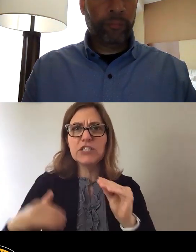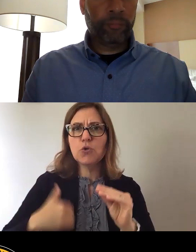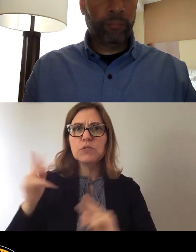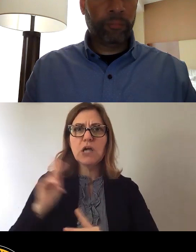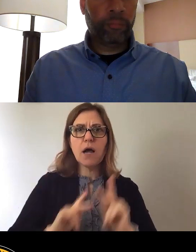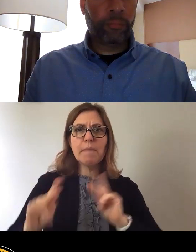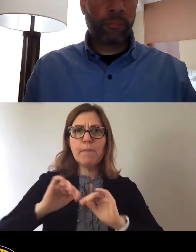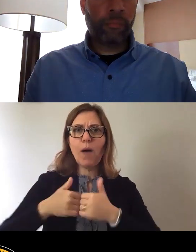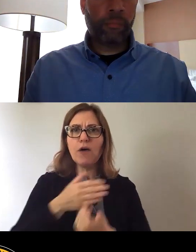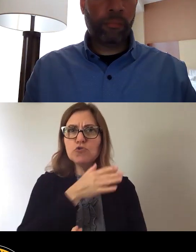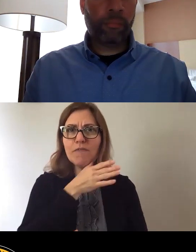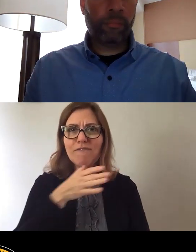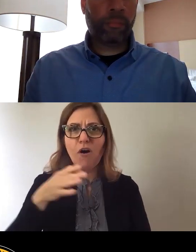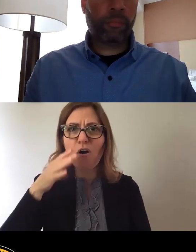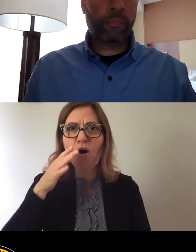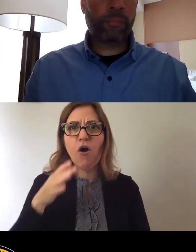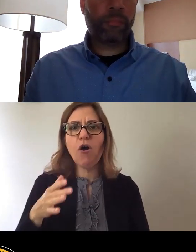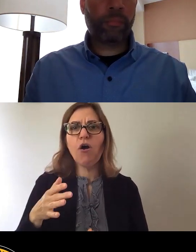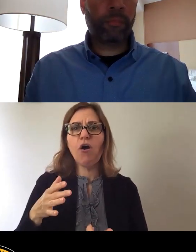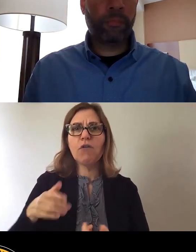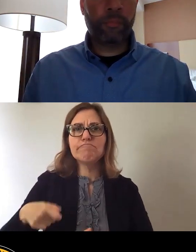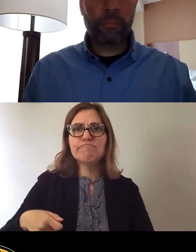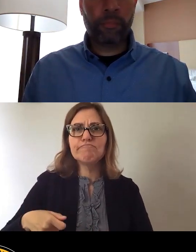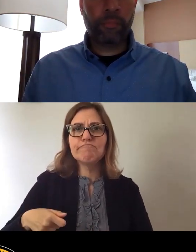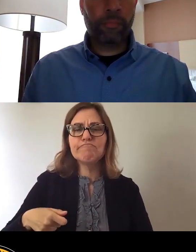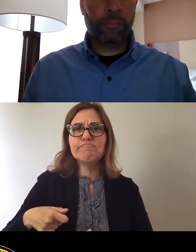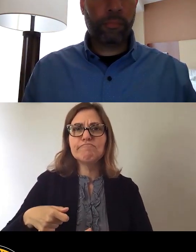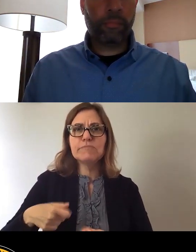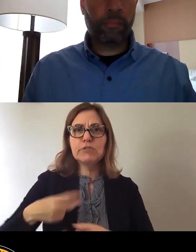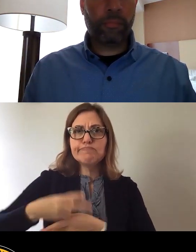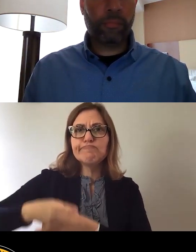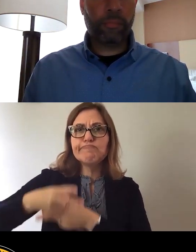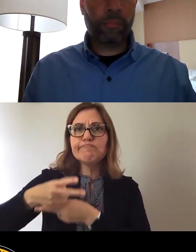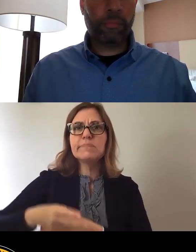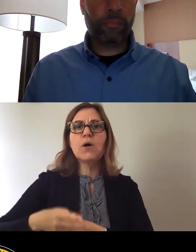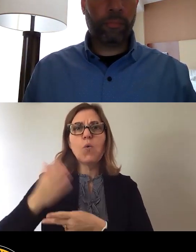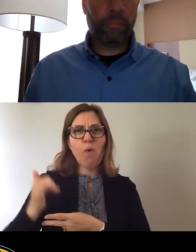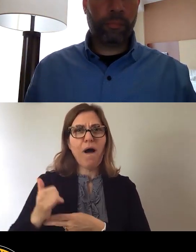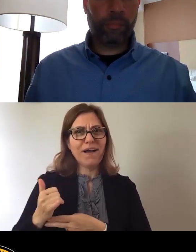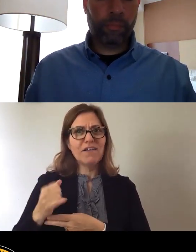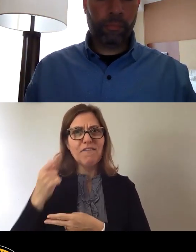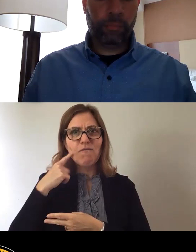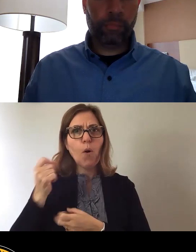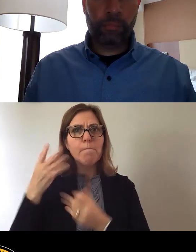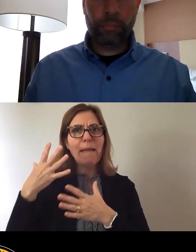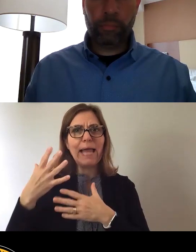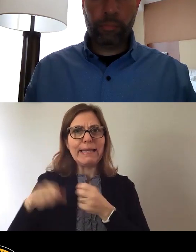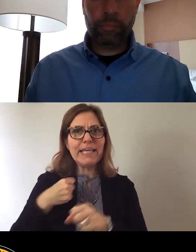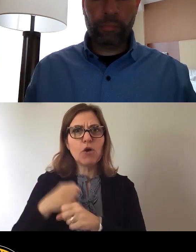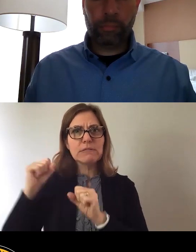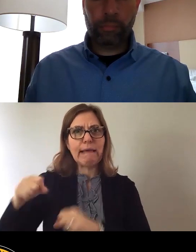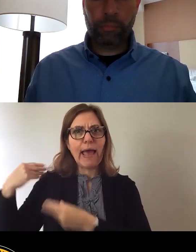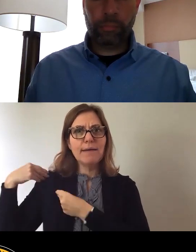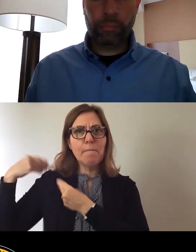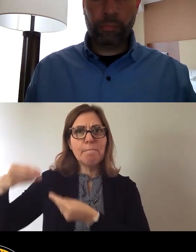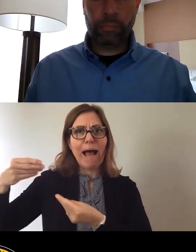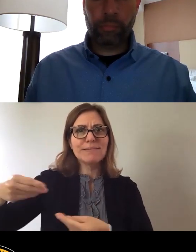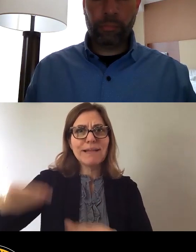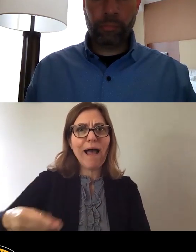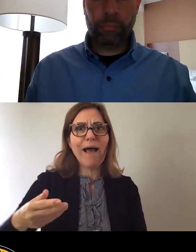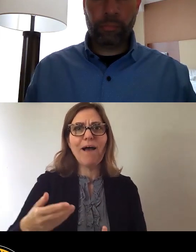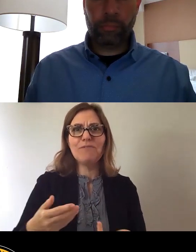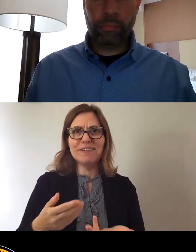So they can pass that on down for generations to come. So they have the wisdom to feed